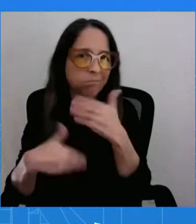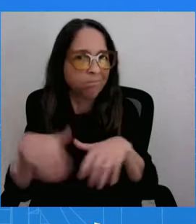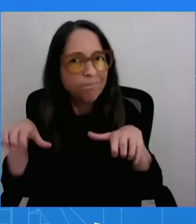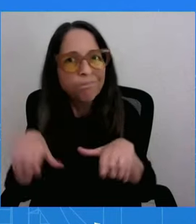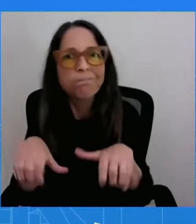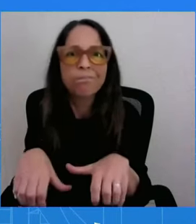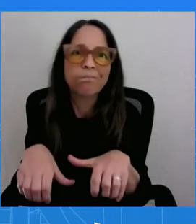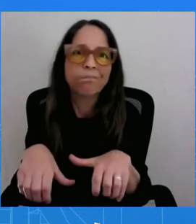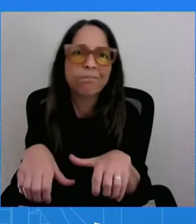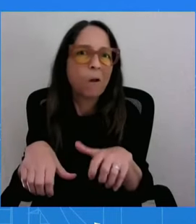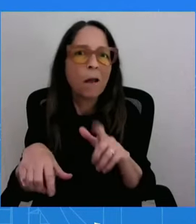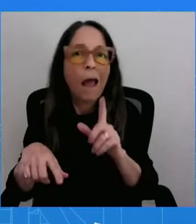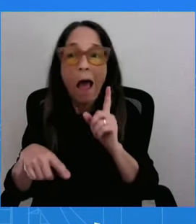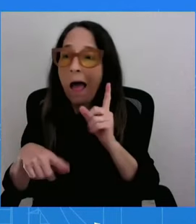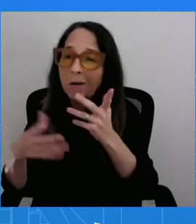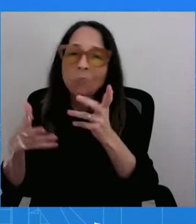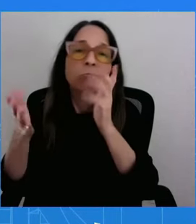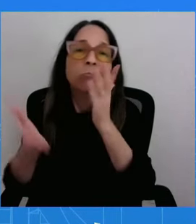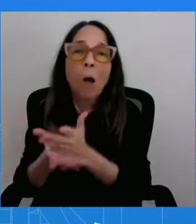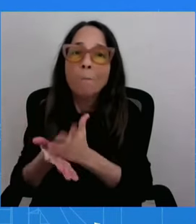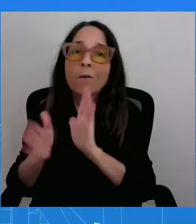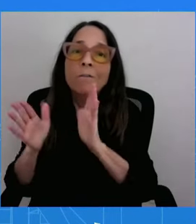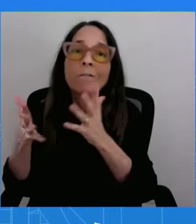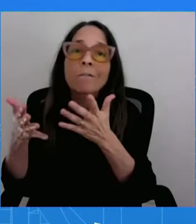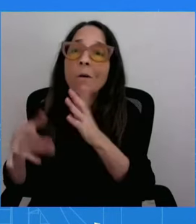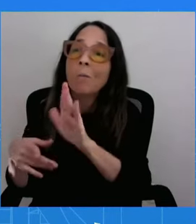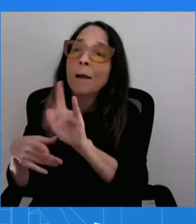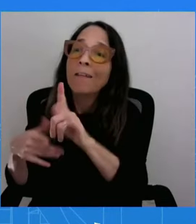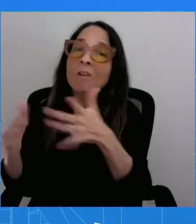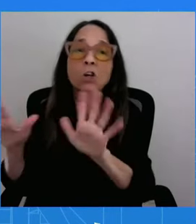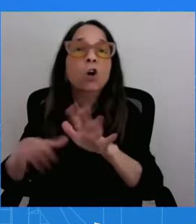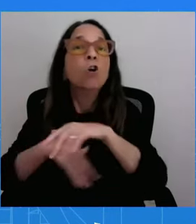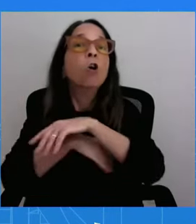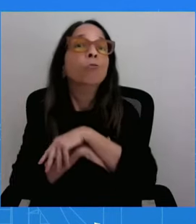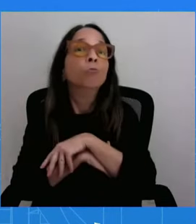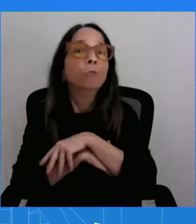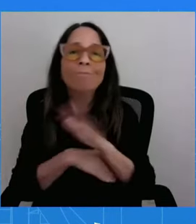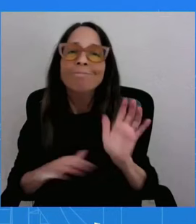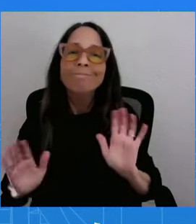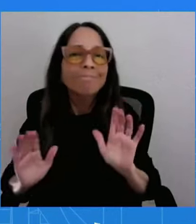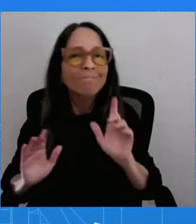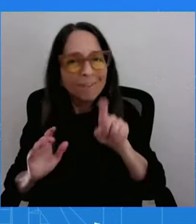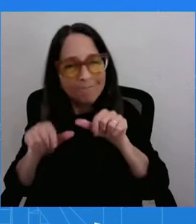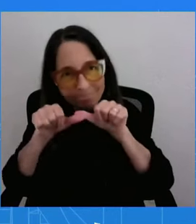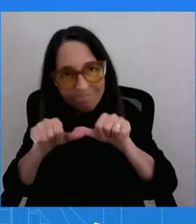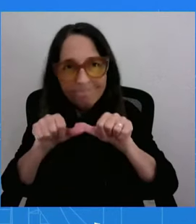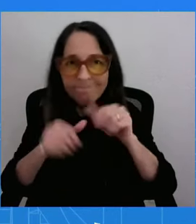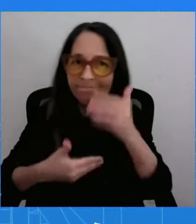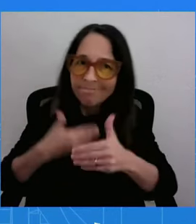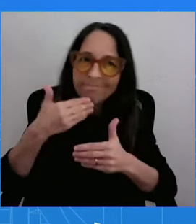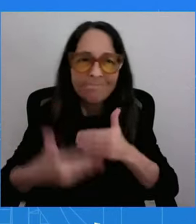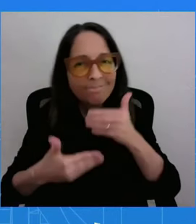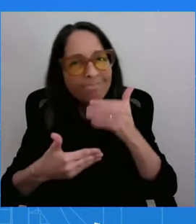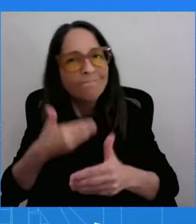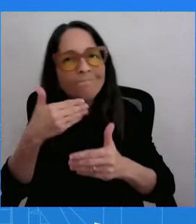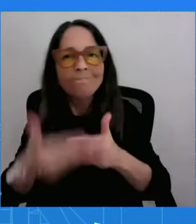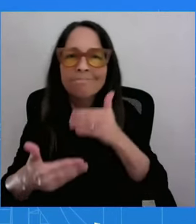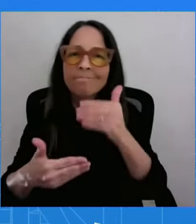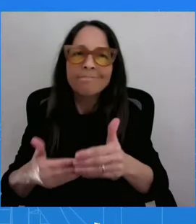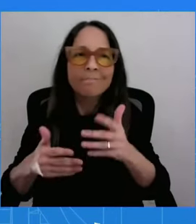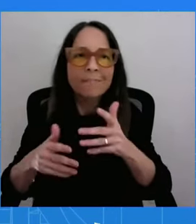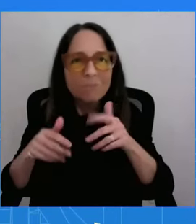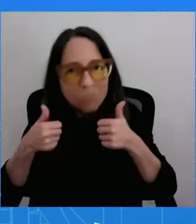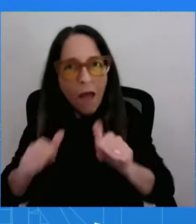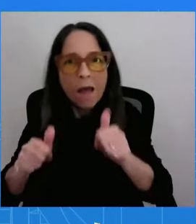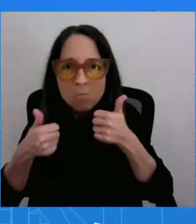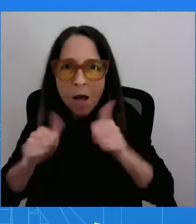legislation. We have to continue. We've got to continue to find ways and to, and they're actions. They're actions. I talked about them.